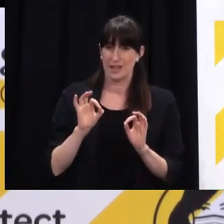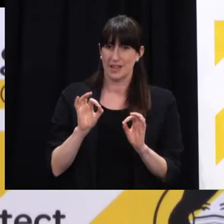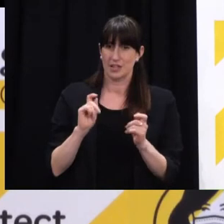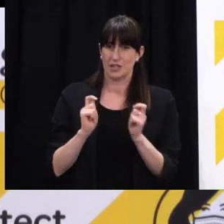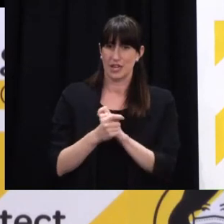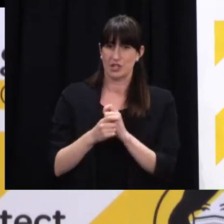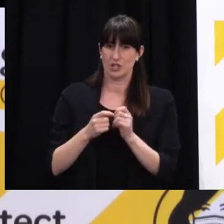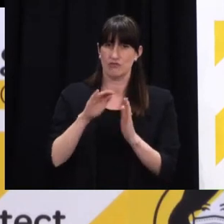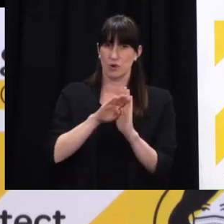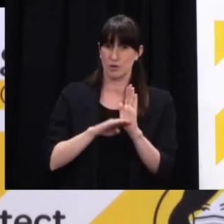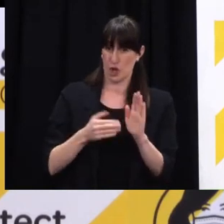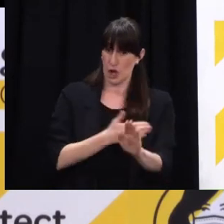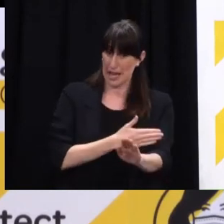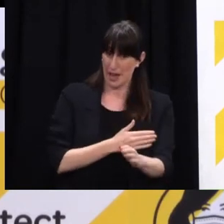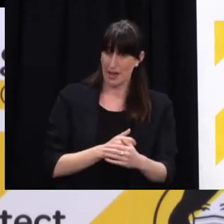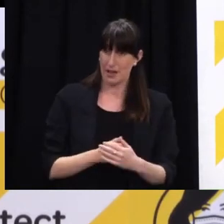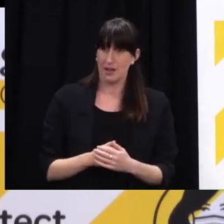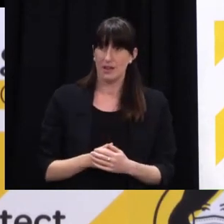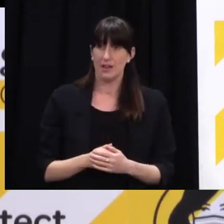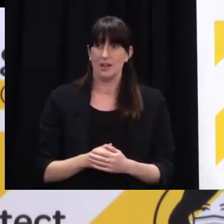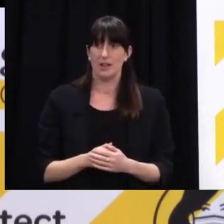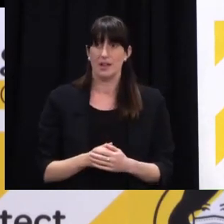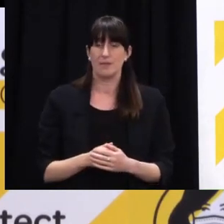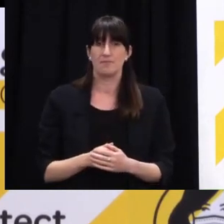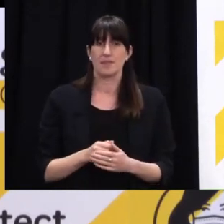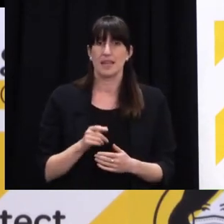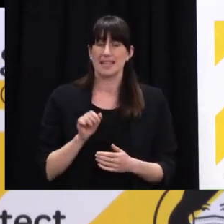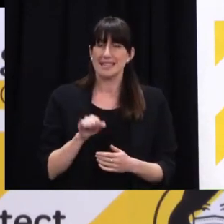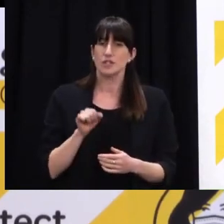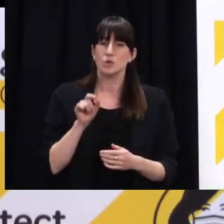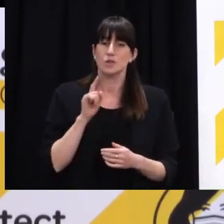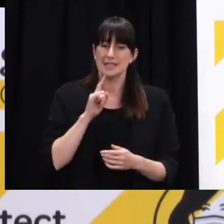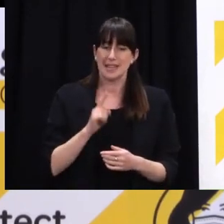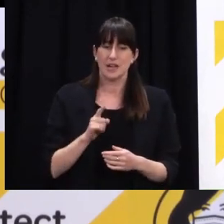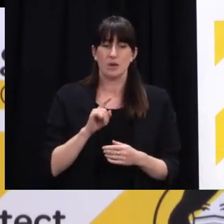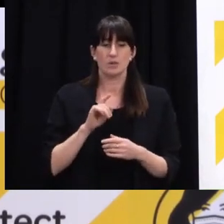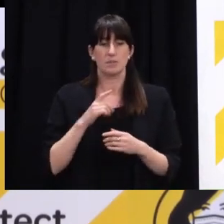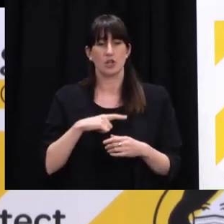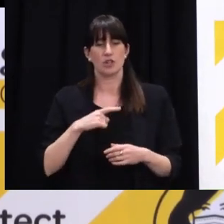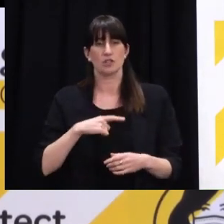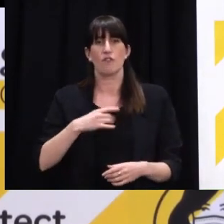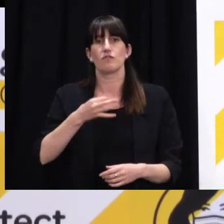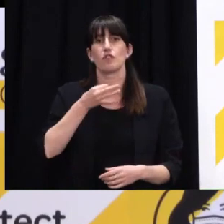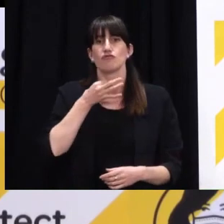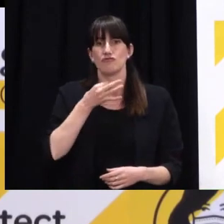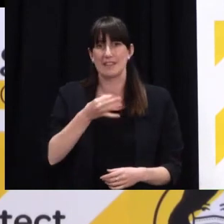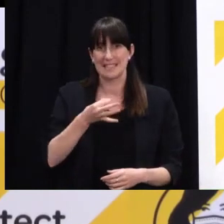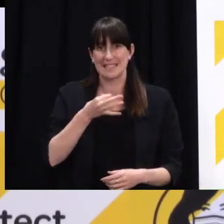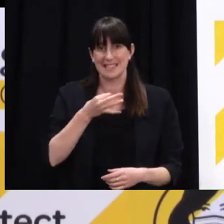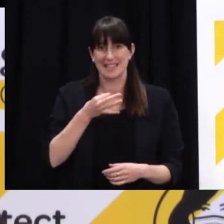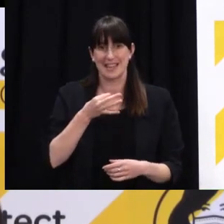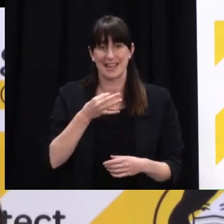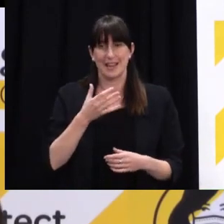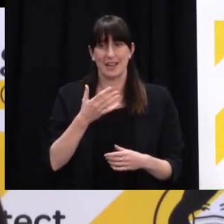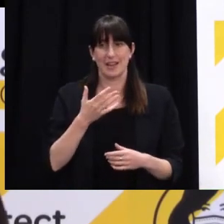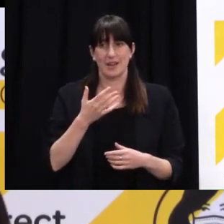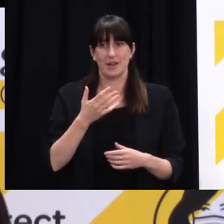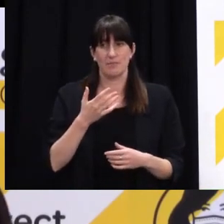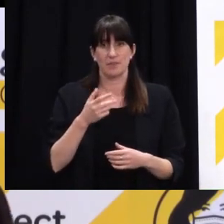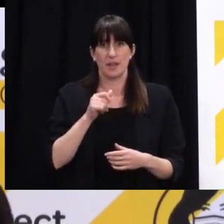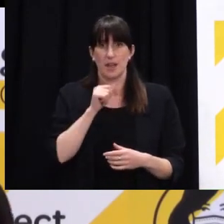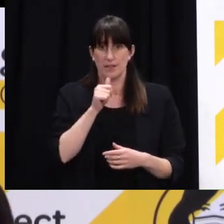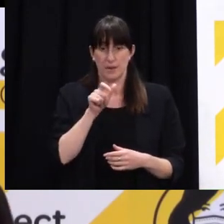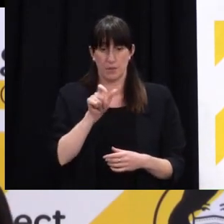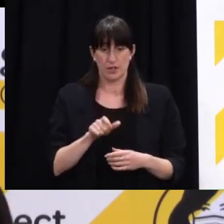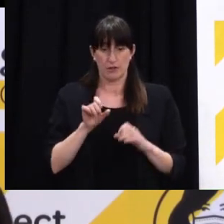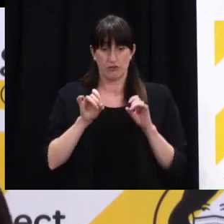risk factor and you have both said to me that it was about the risk factor of these people picking up COVID if they went